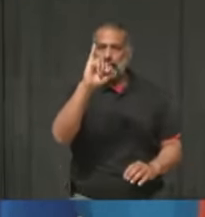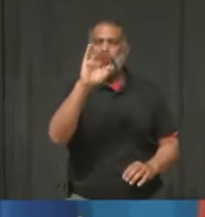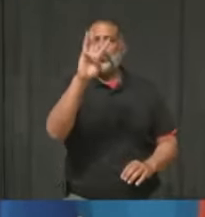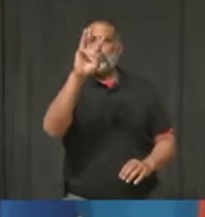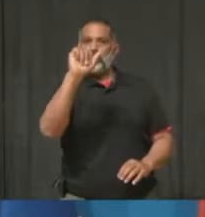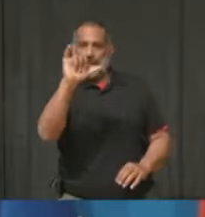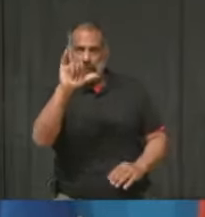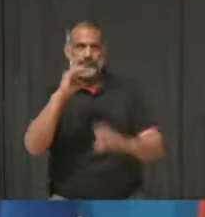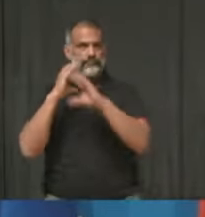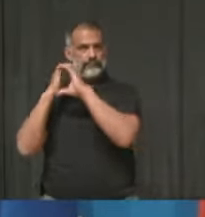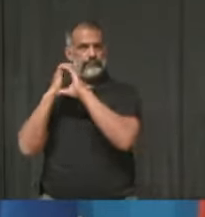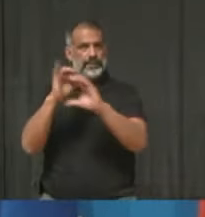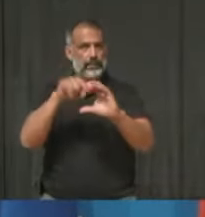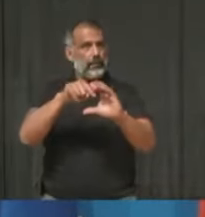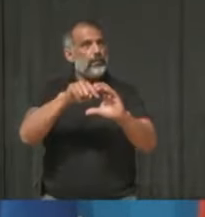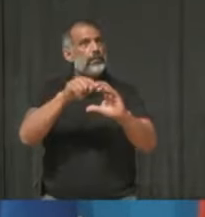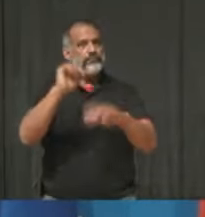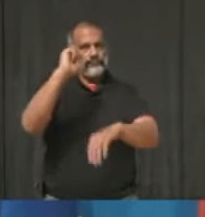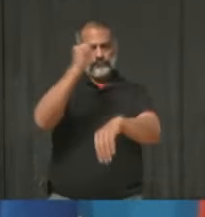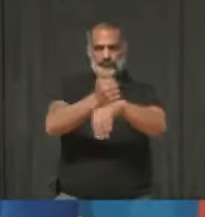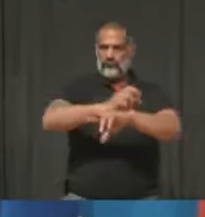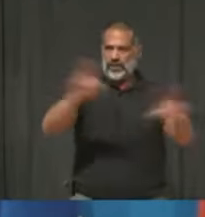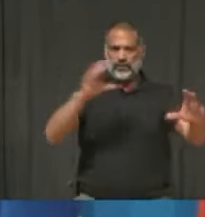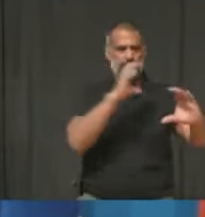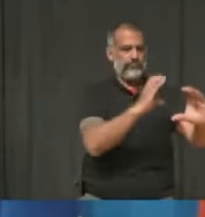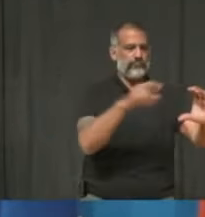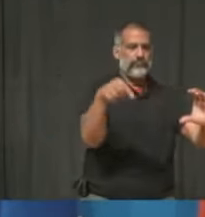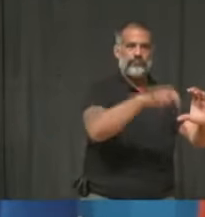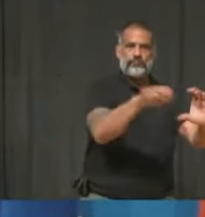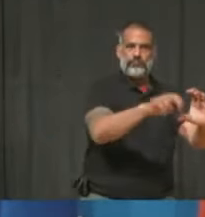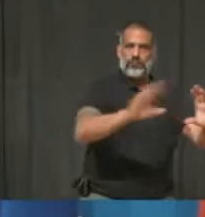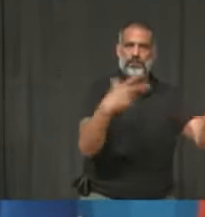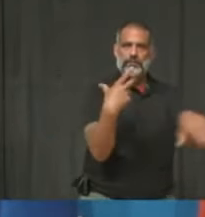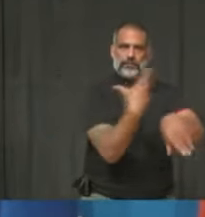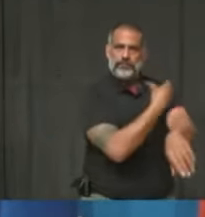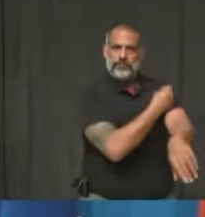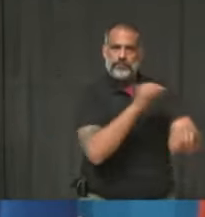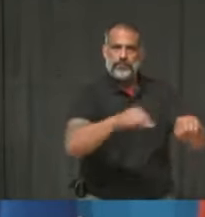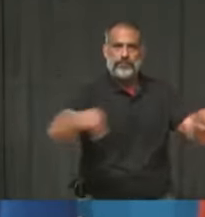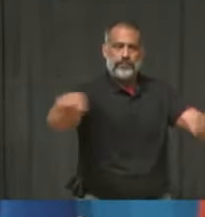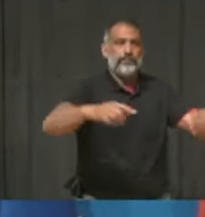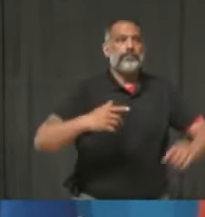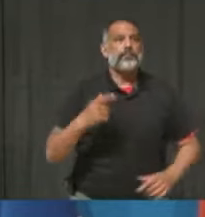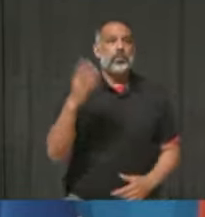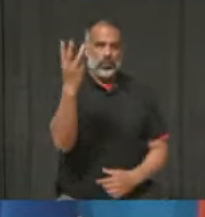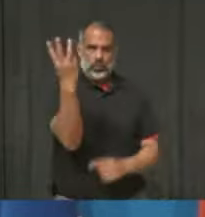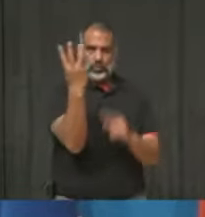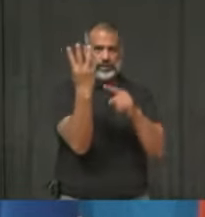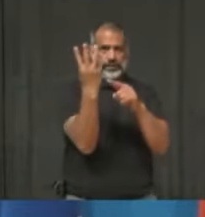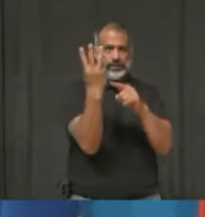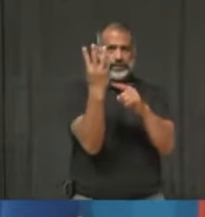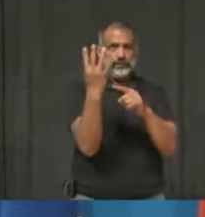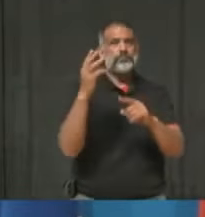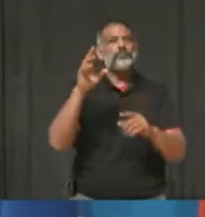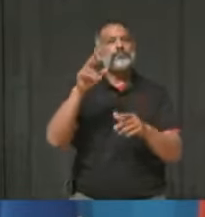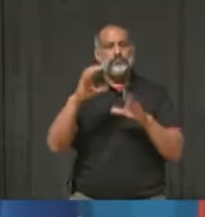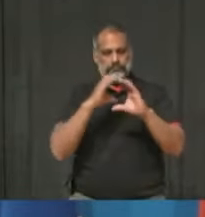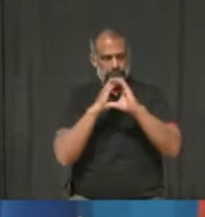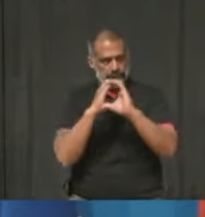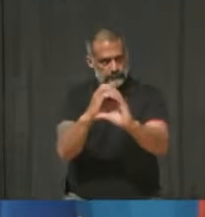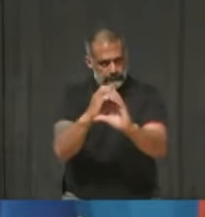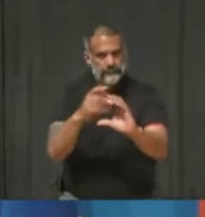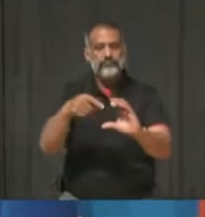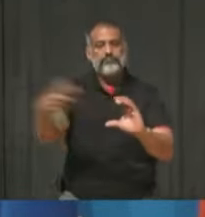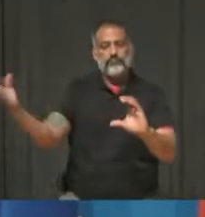Campus. In addition to mobile clinics that will run on Wednesday at the same location, and that one will be open